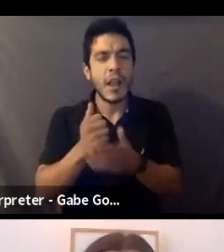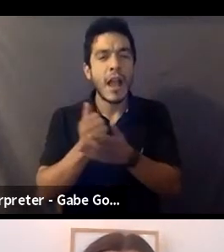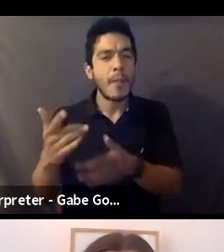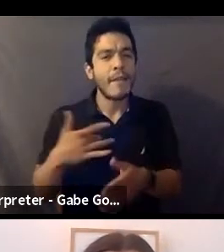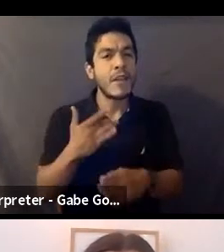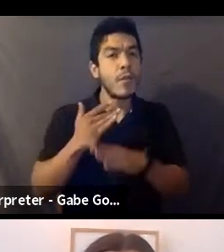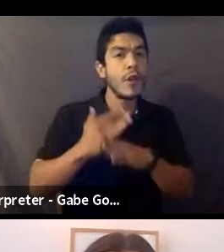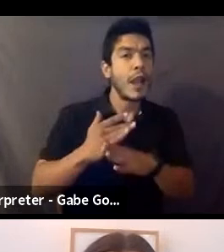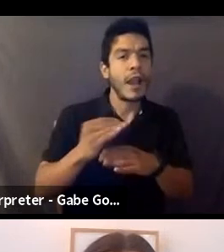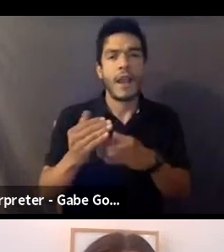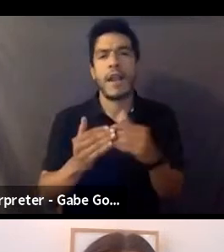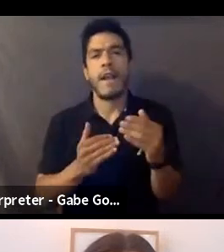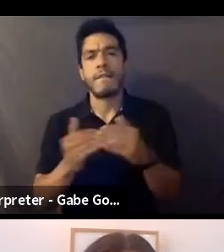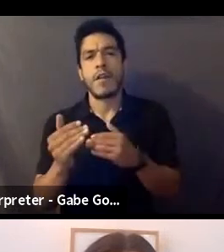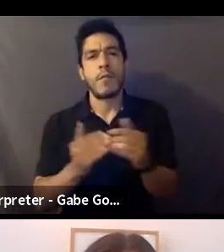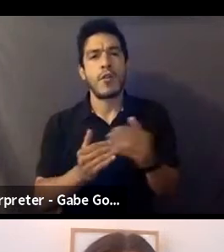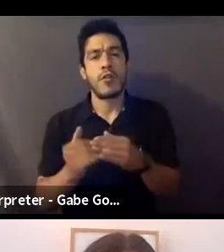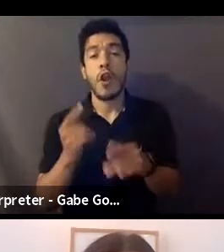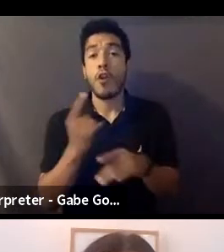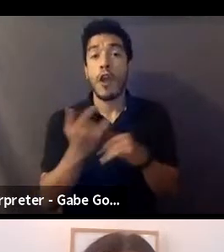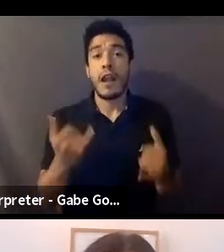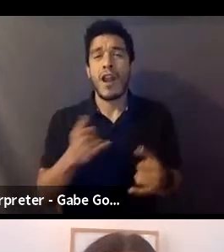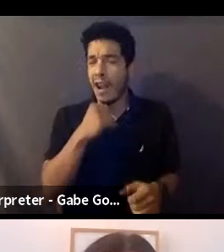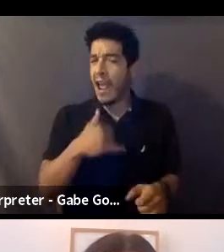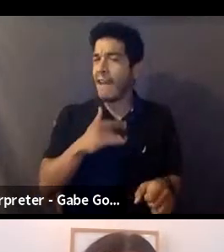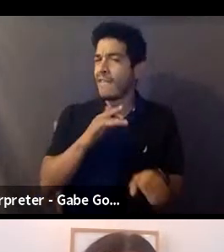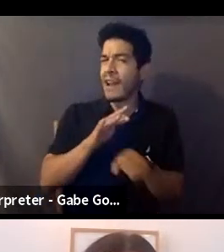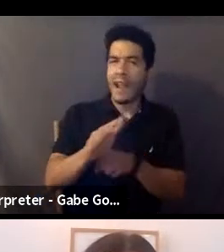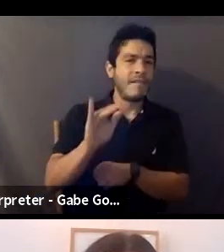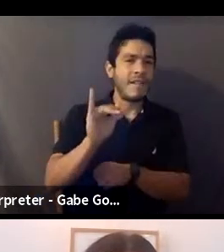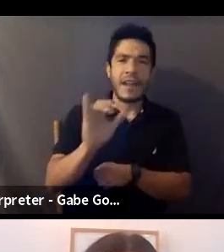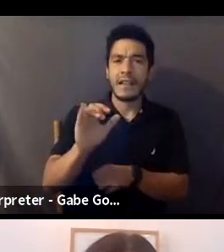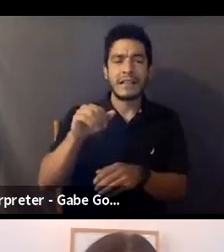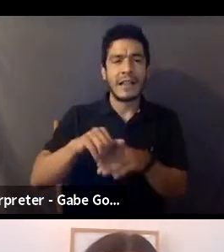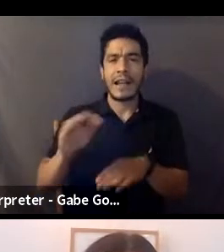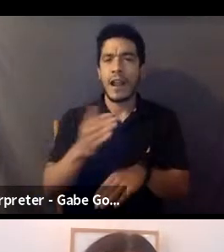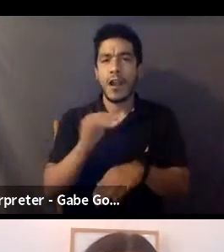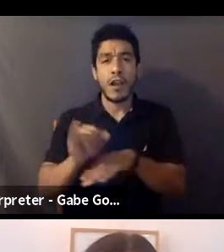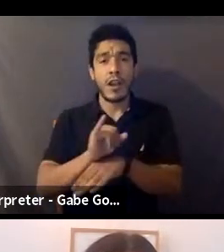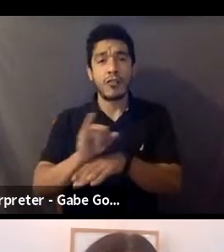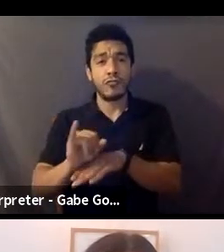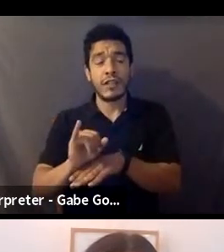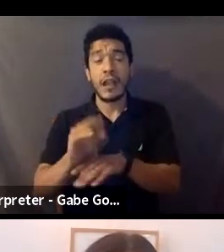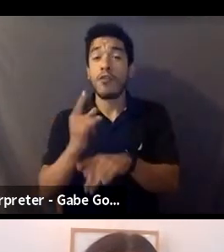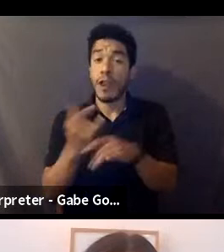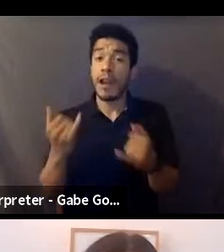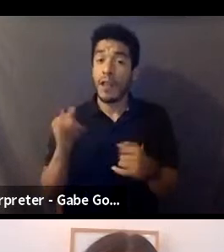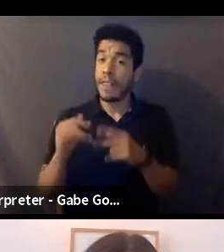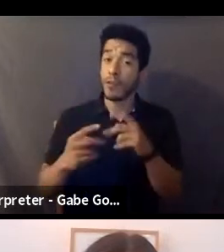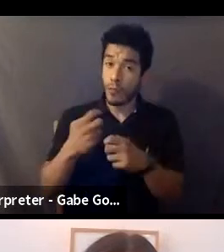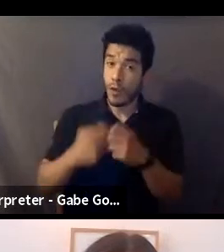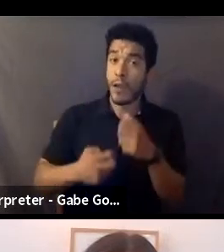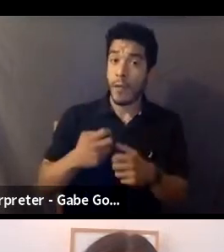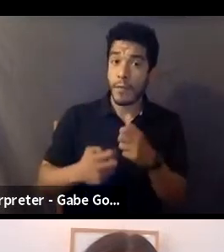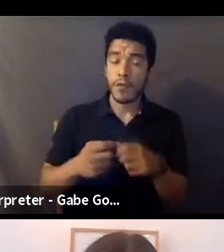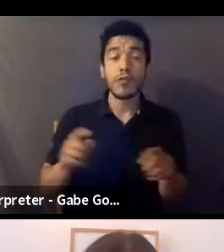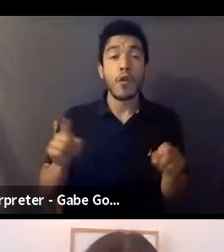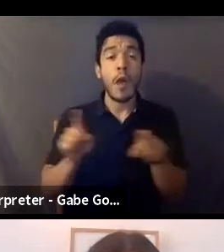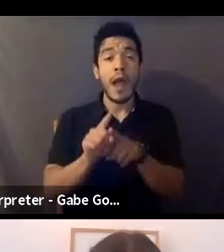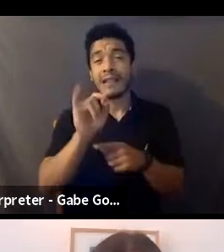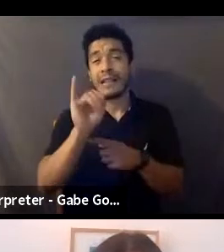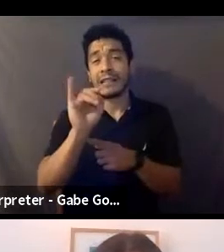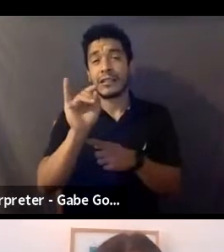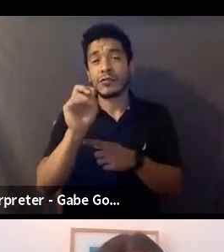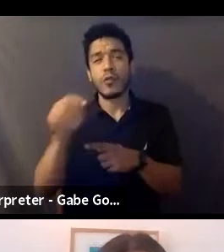aren't currently enough ICs working in the industry right now. That is a problem. So as an institution, we made a commitment